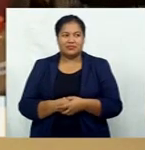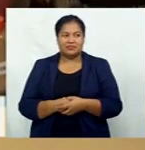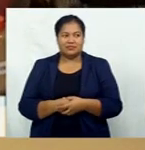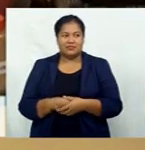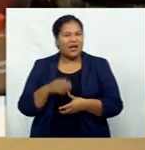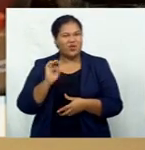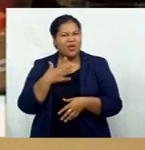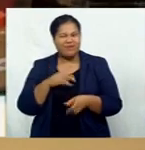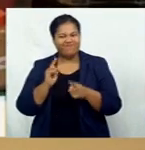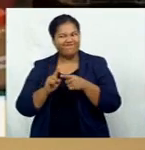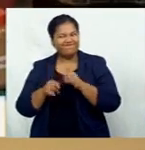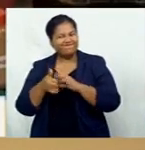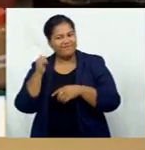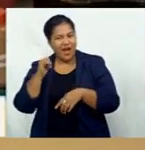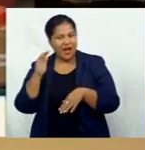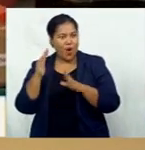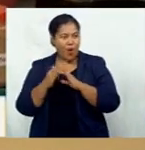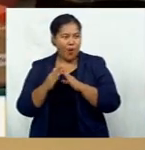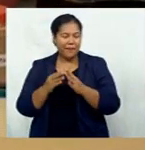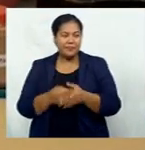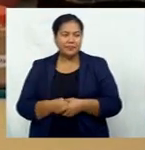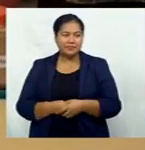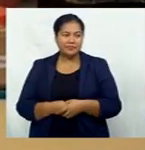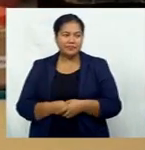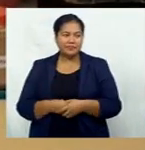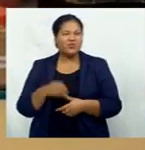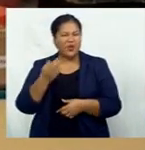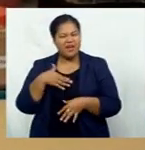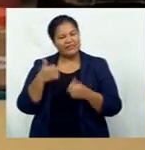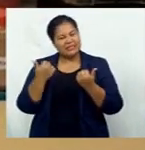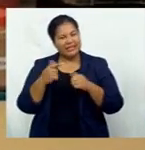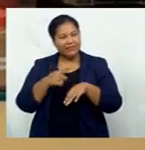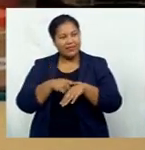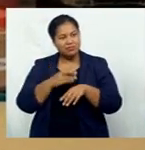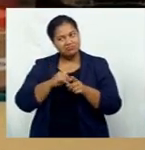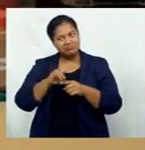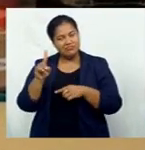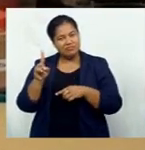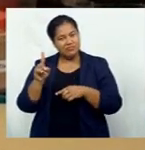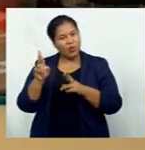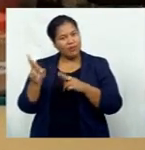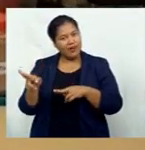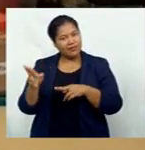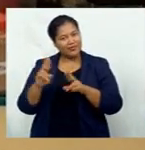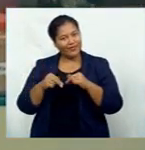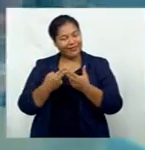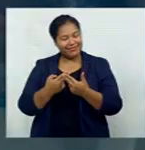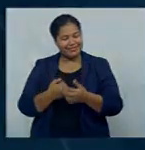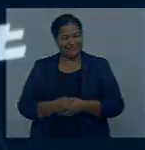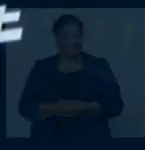rush back home and I will have ample time to go back home and relax with my family.